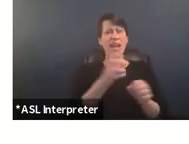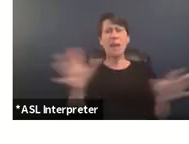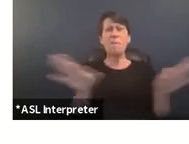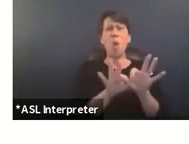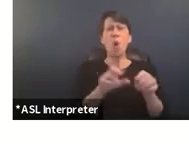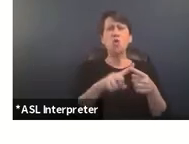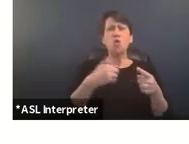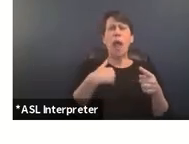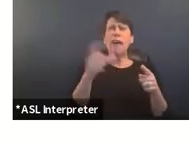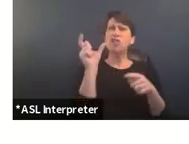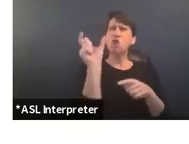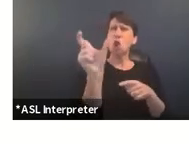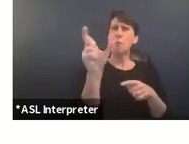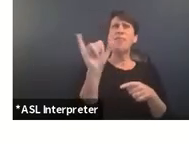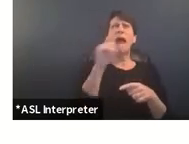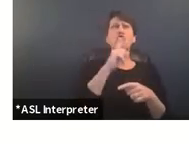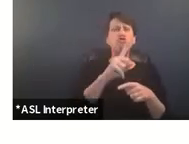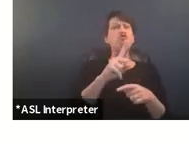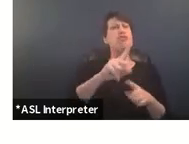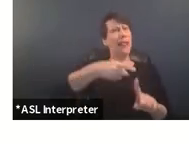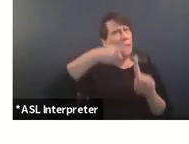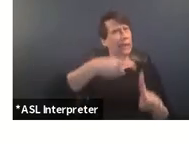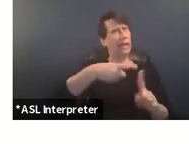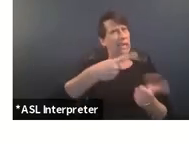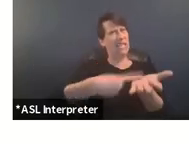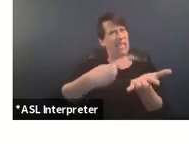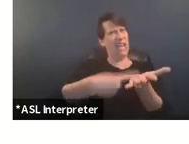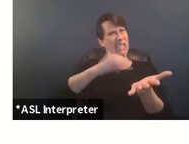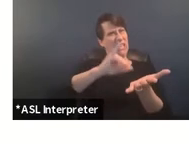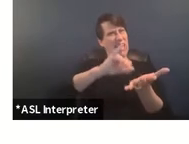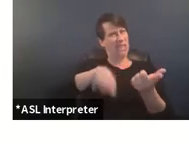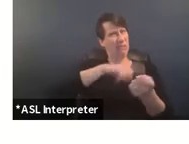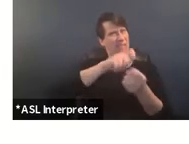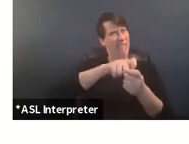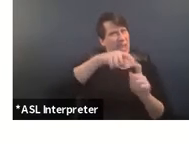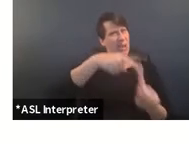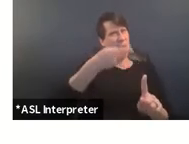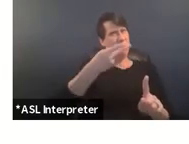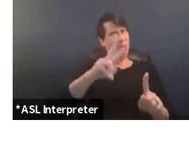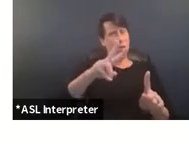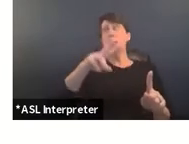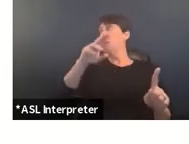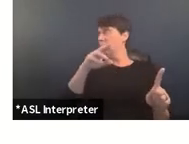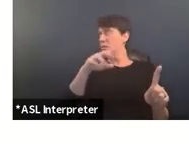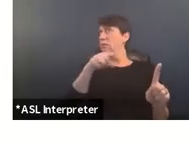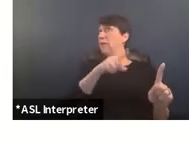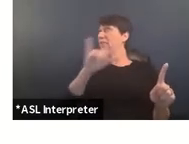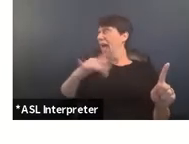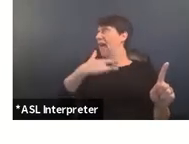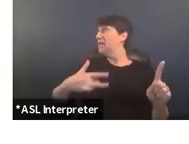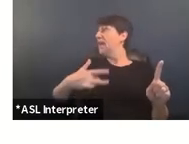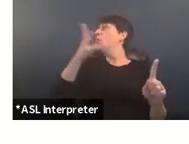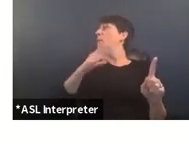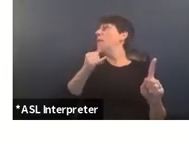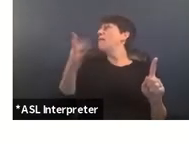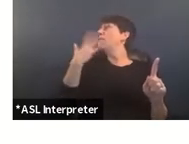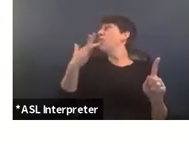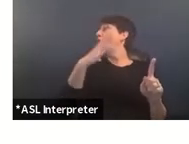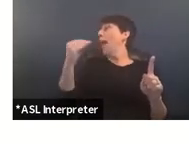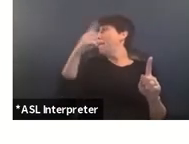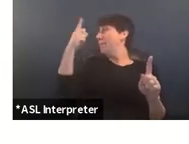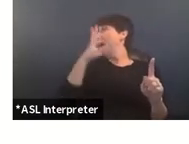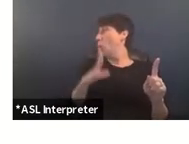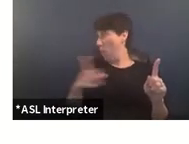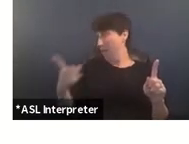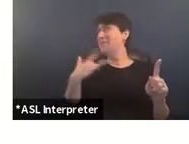have a term that really explicitly talked about the specific ways that women of color and in particular black women experience gendered